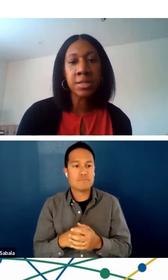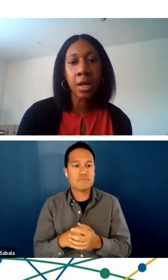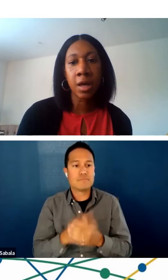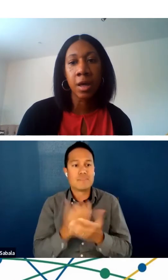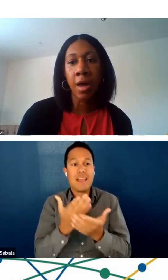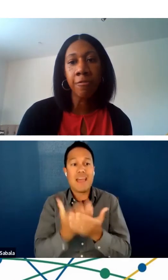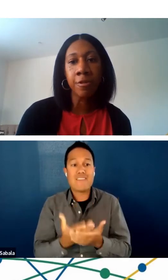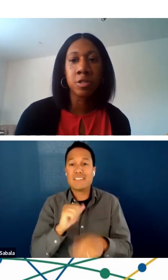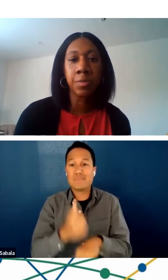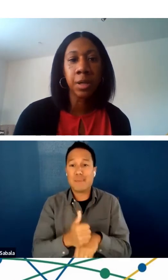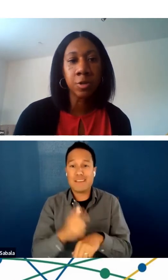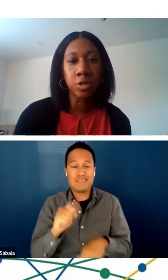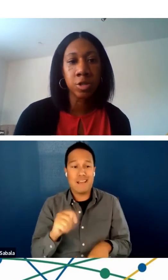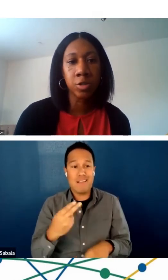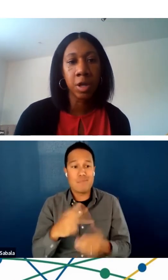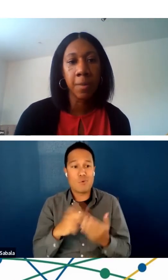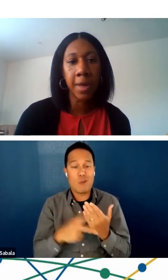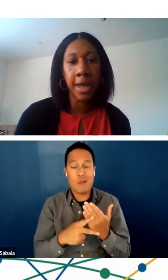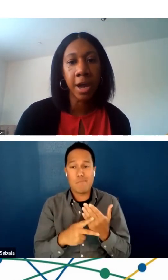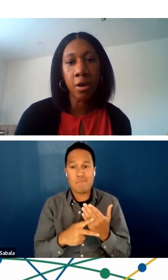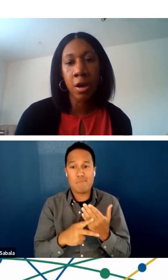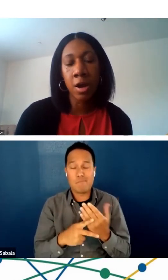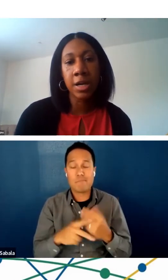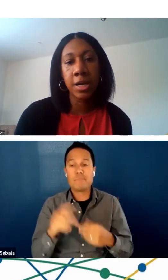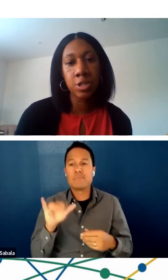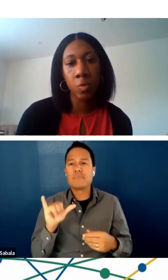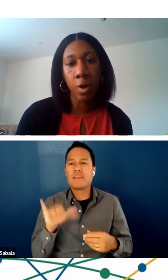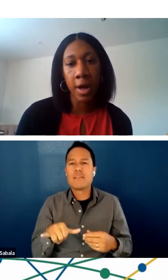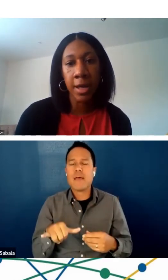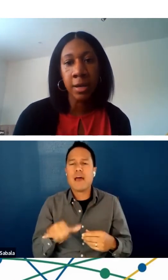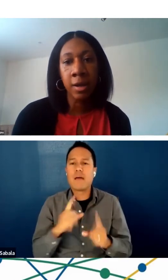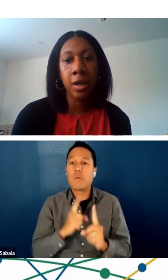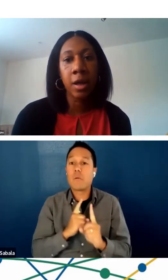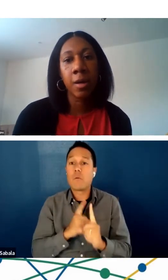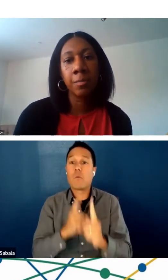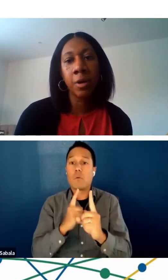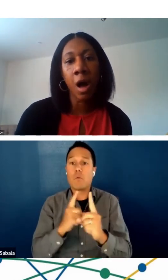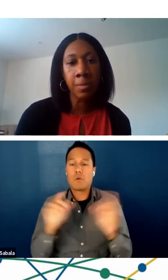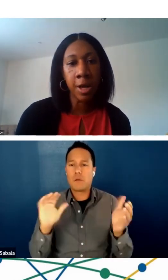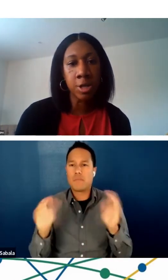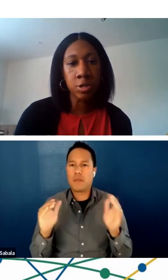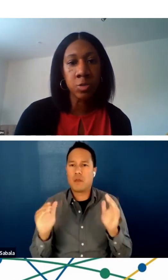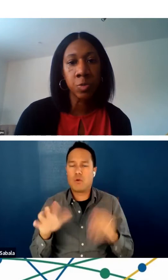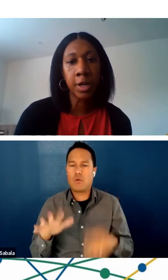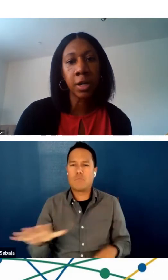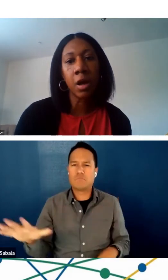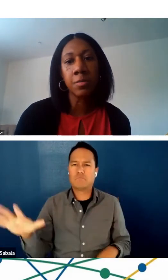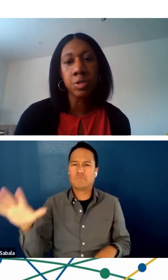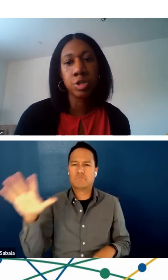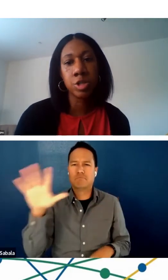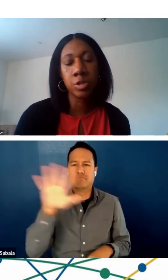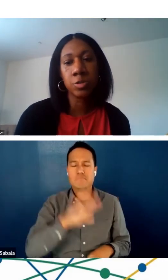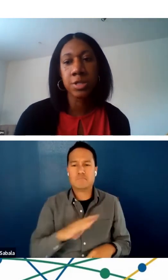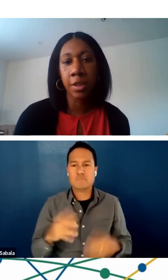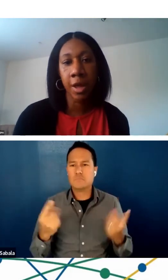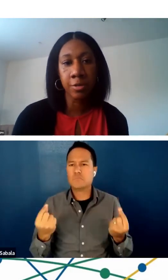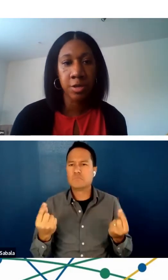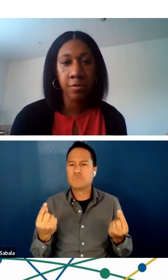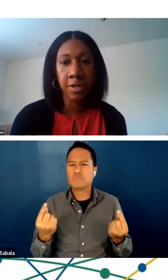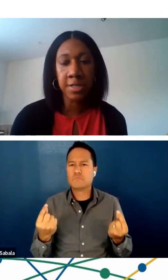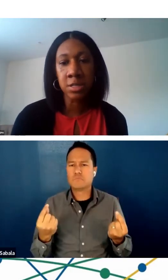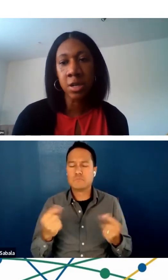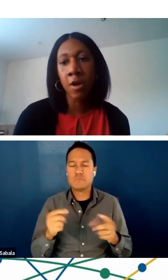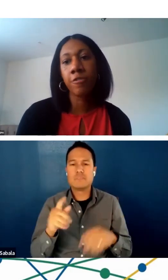And this is an effort to be able to compare nationwide common measures when it comes to